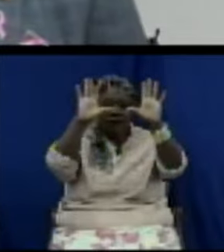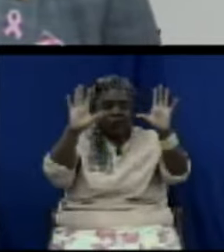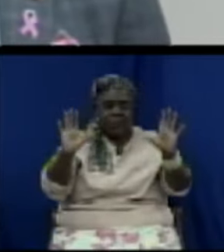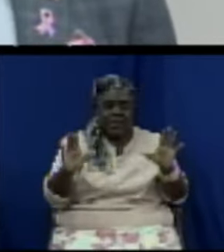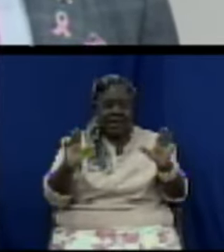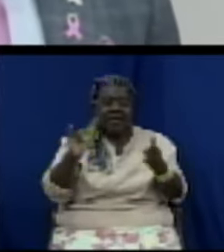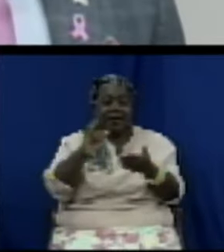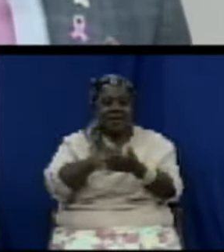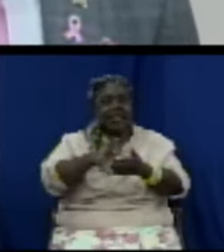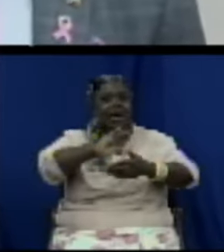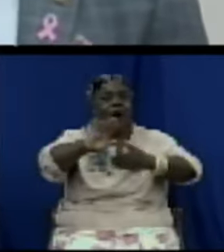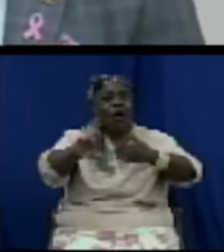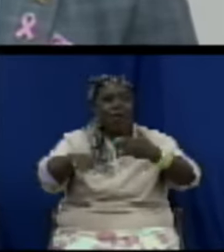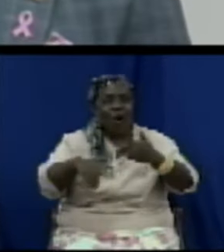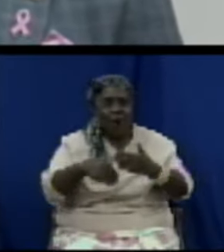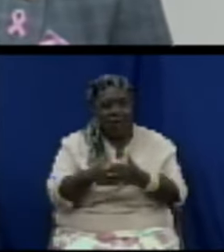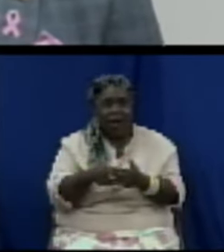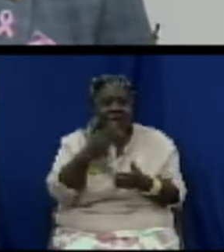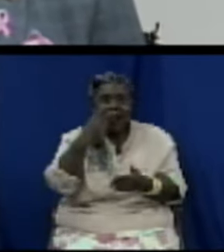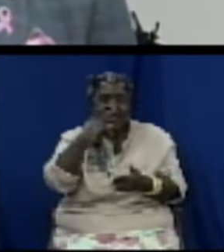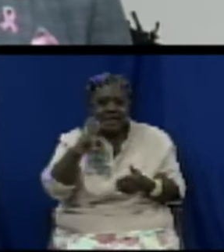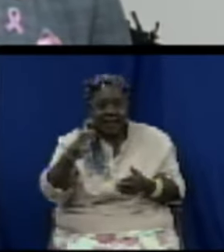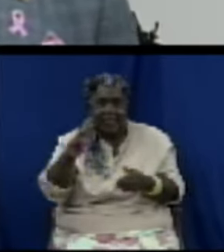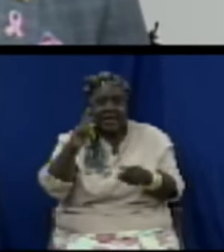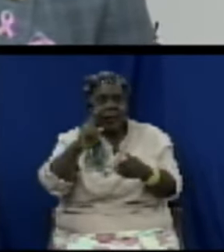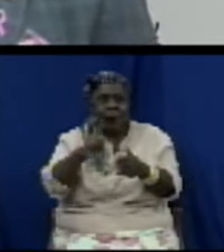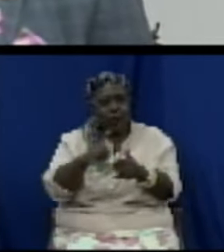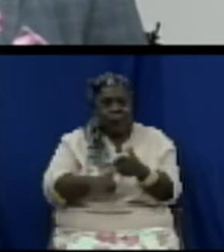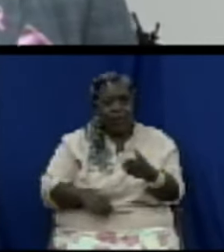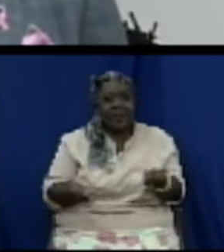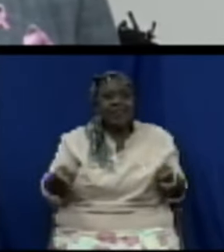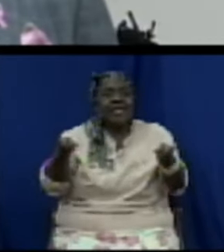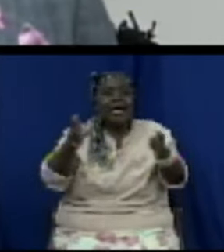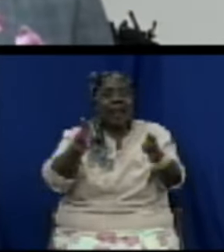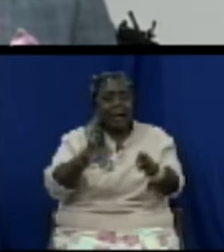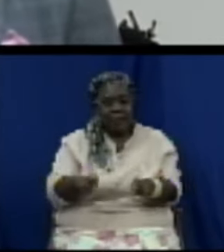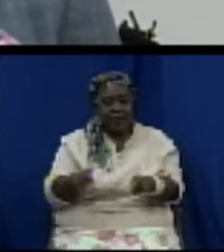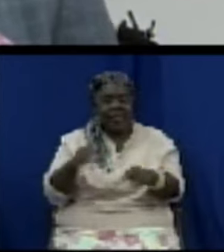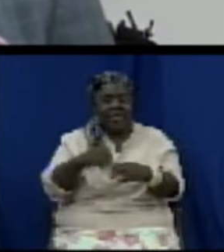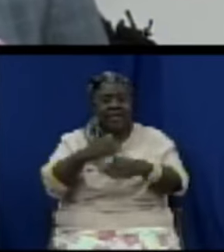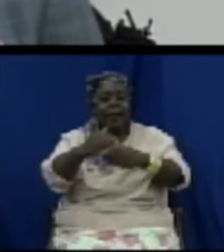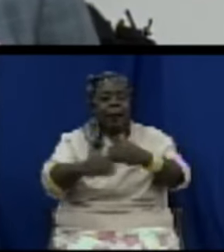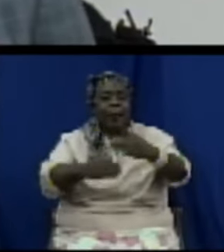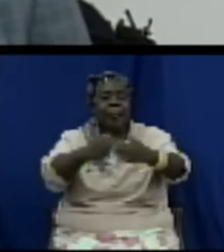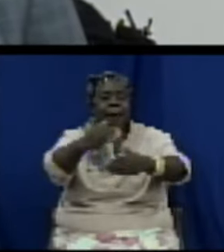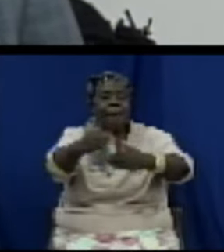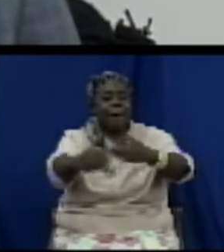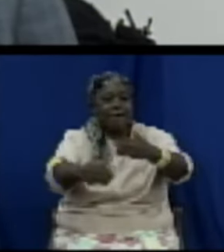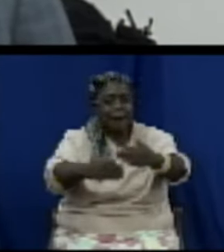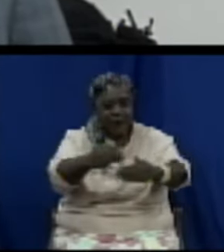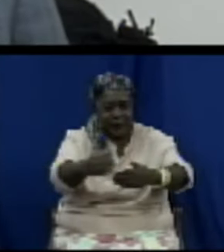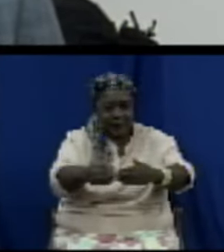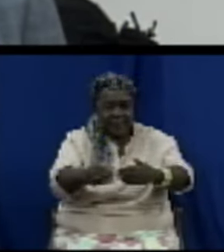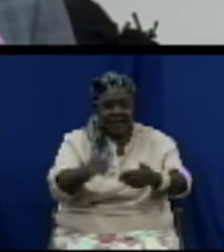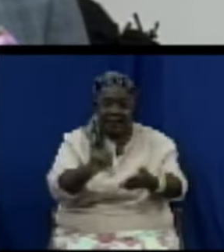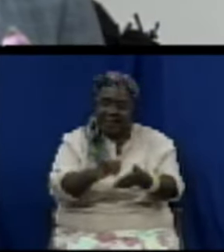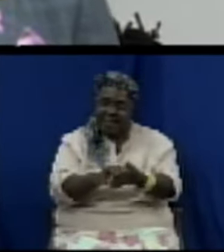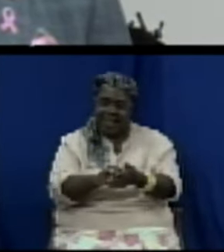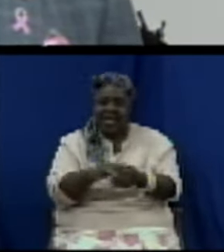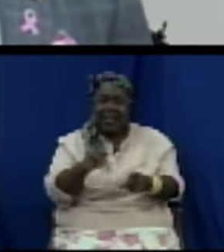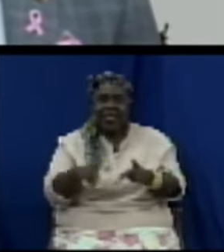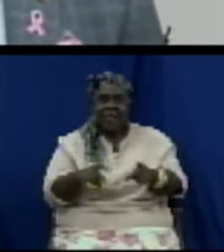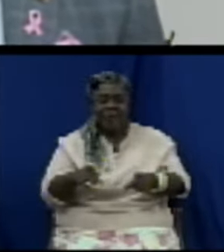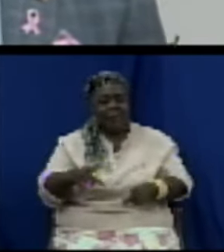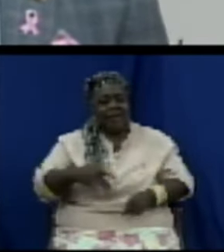having that as a cornerstone on which you moved forward with this process, that will create a sense of, look, I have